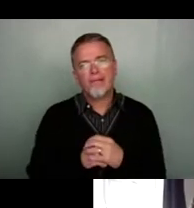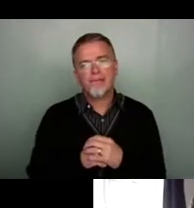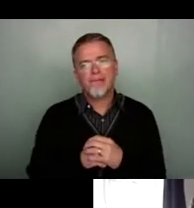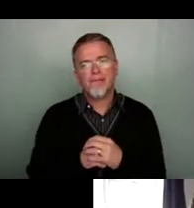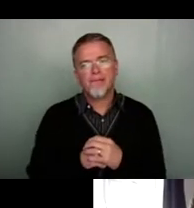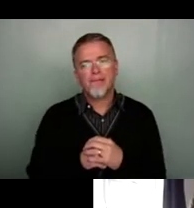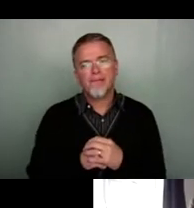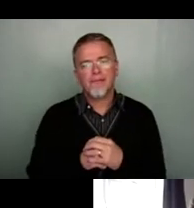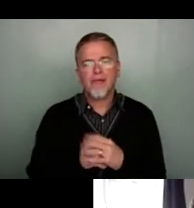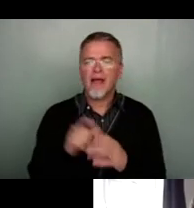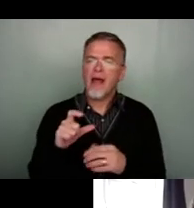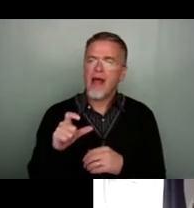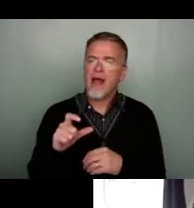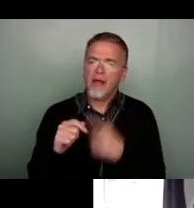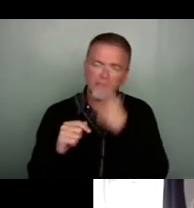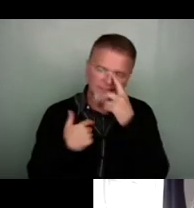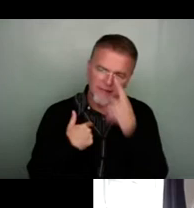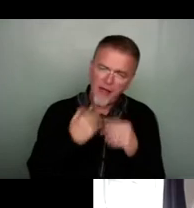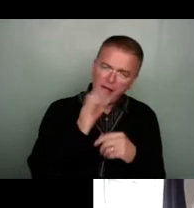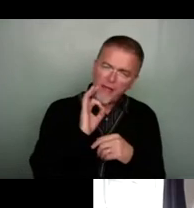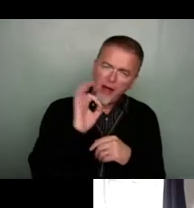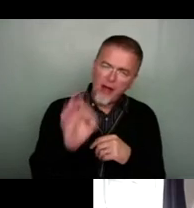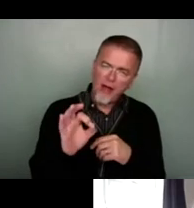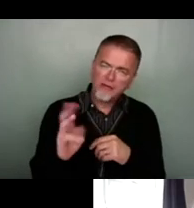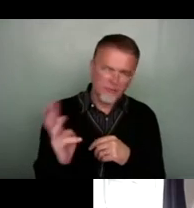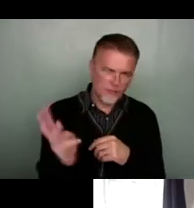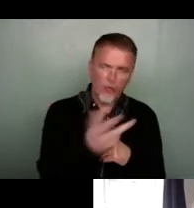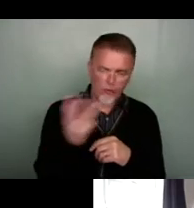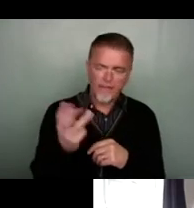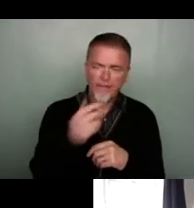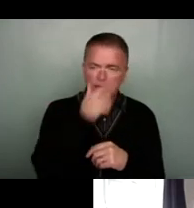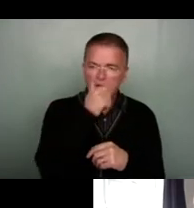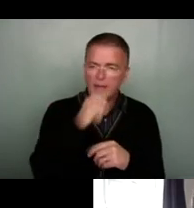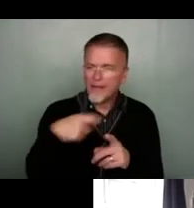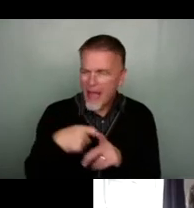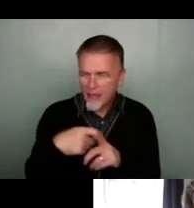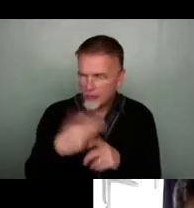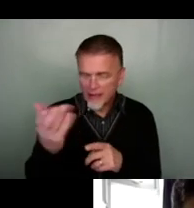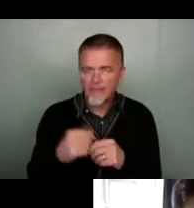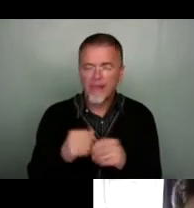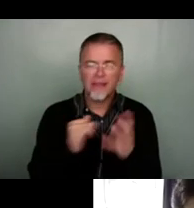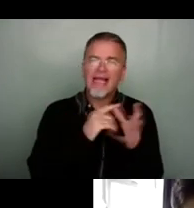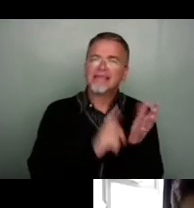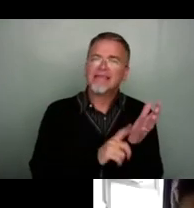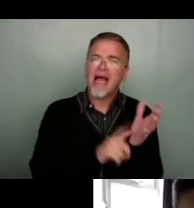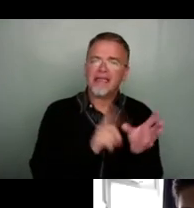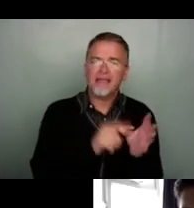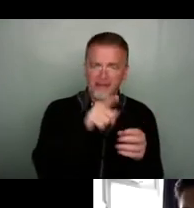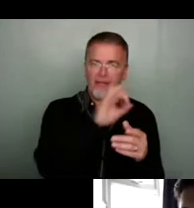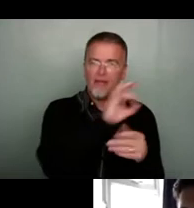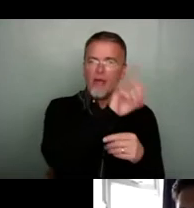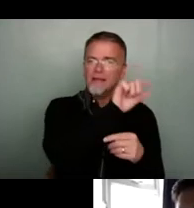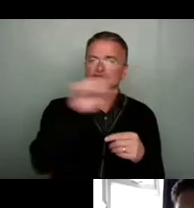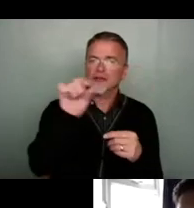And can I ask all of you and perhaps Catherine of Sally in the questions has talked